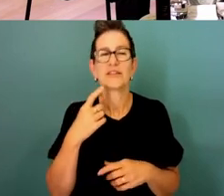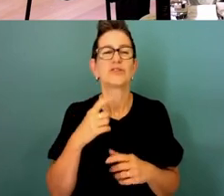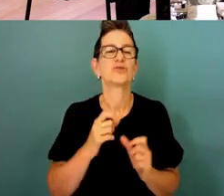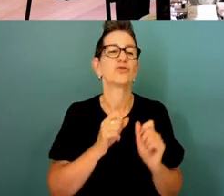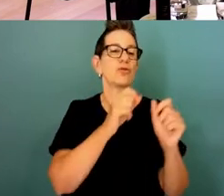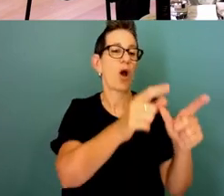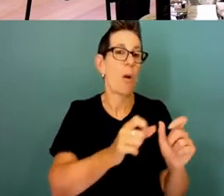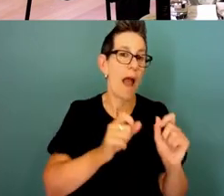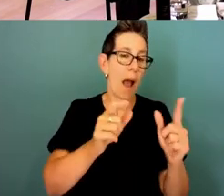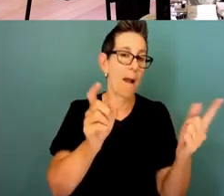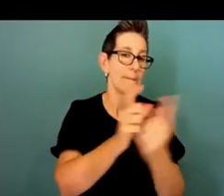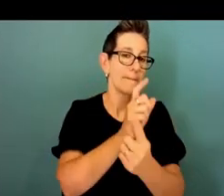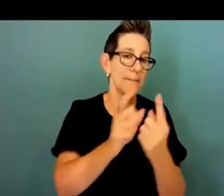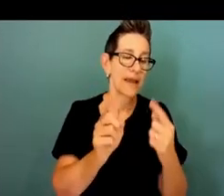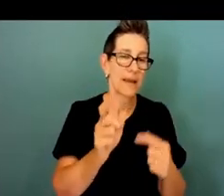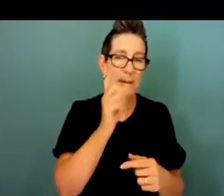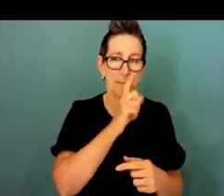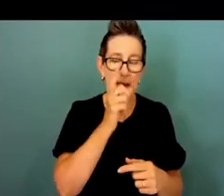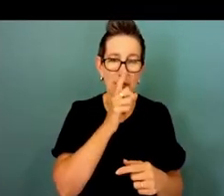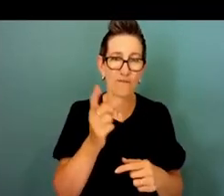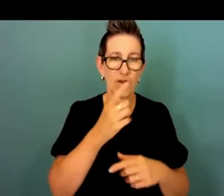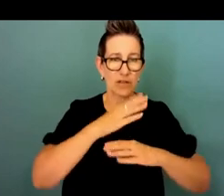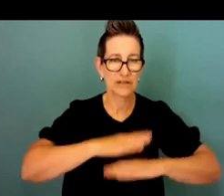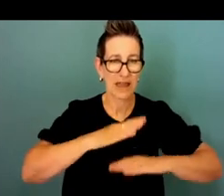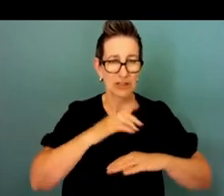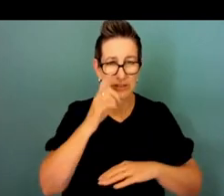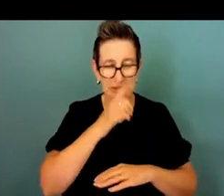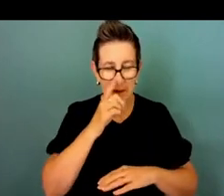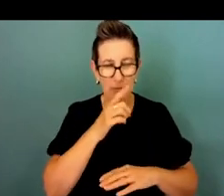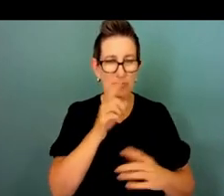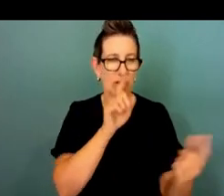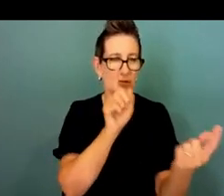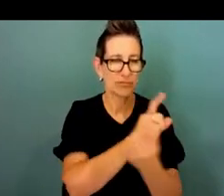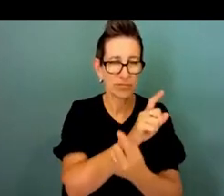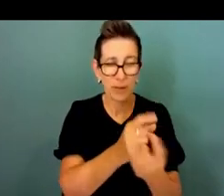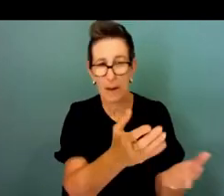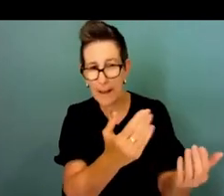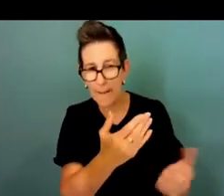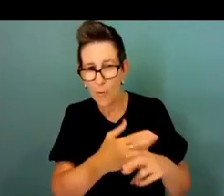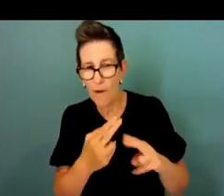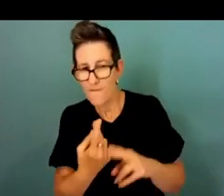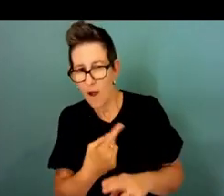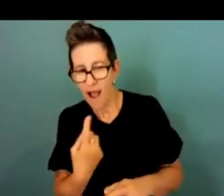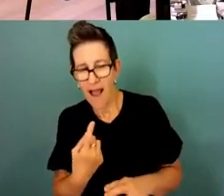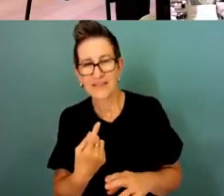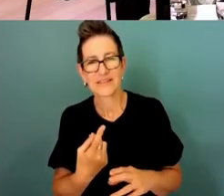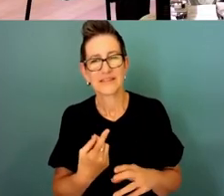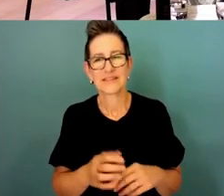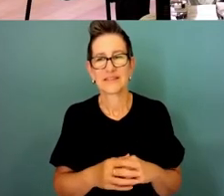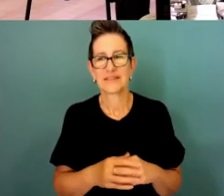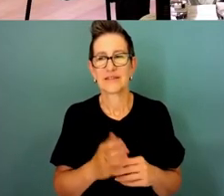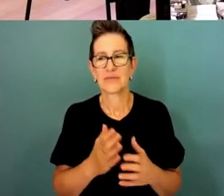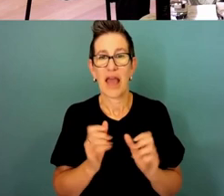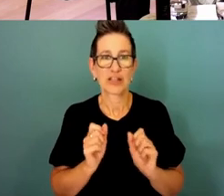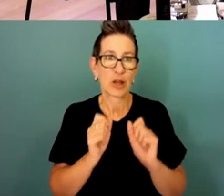Peter but you know actually really working with people not I think that not necessarily a tap